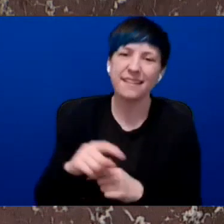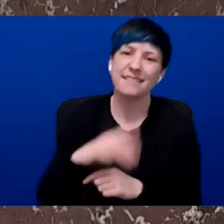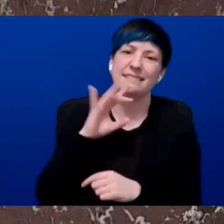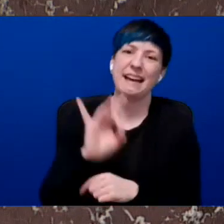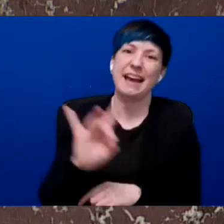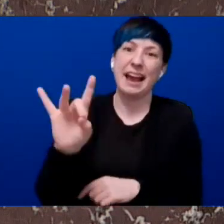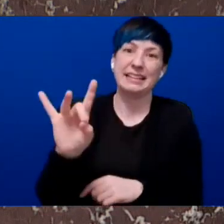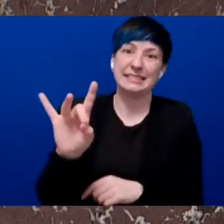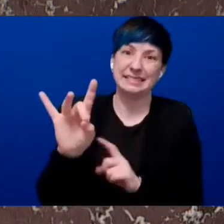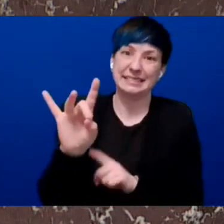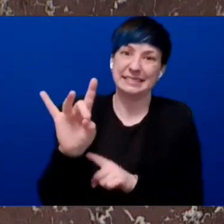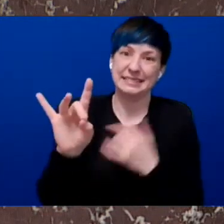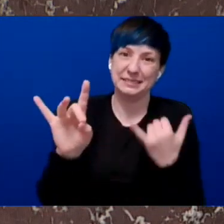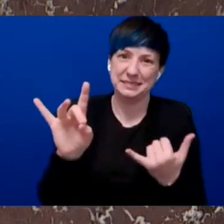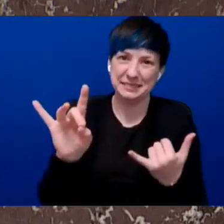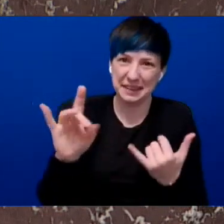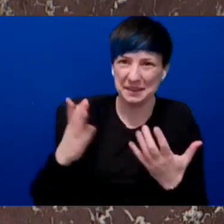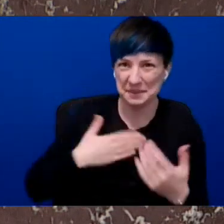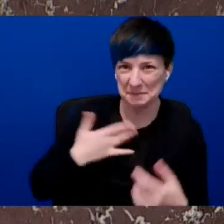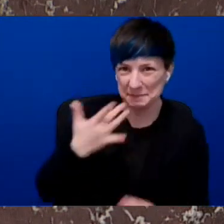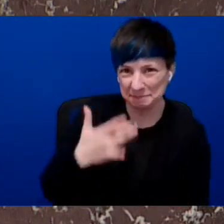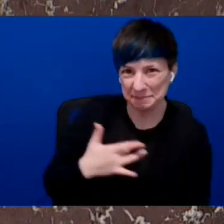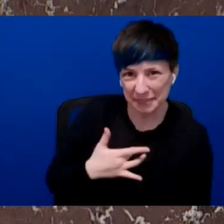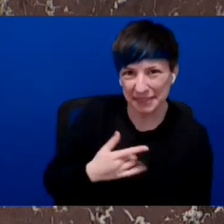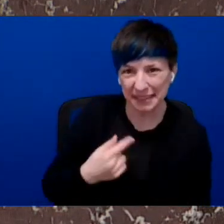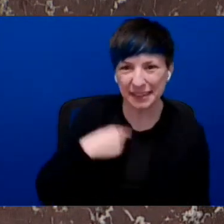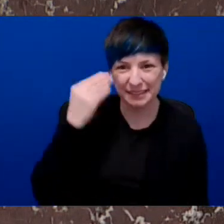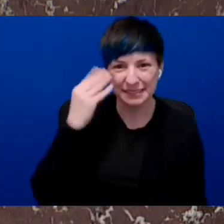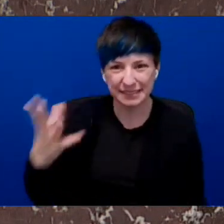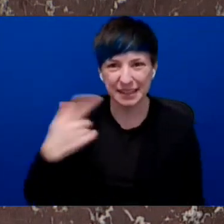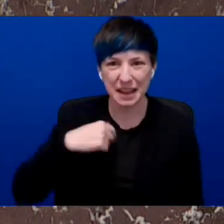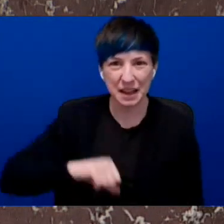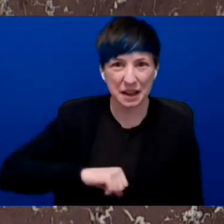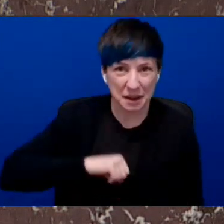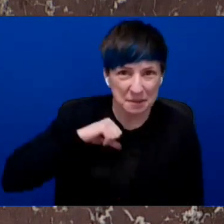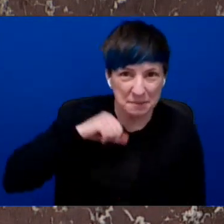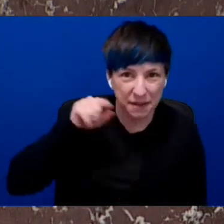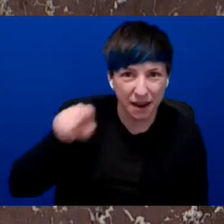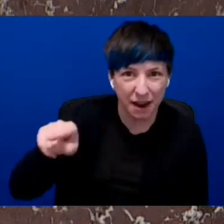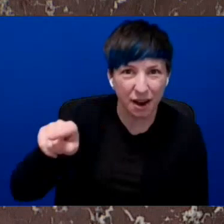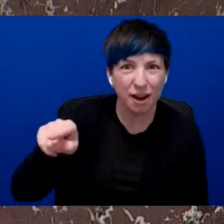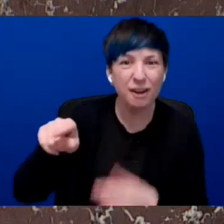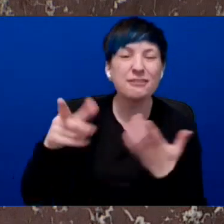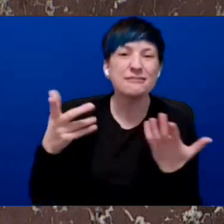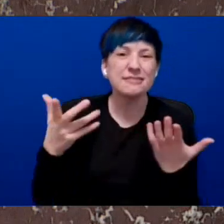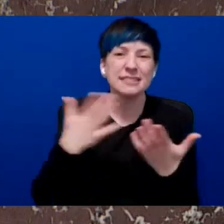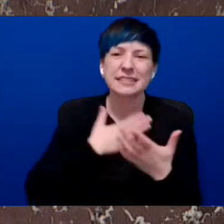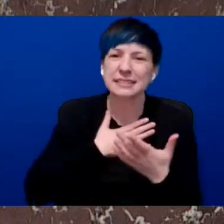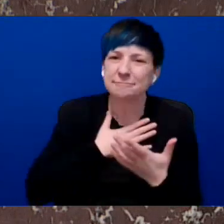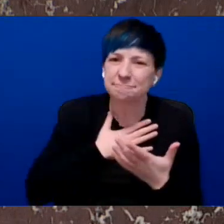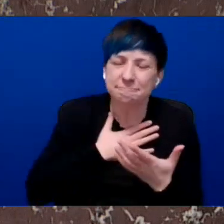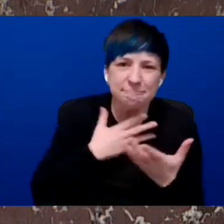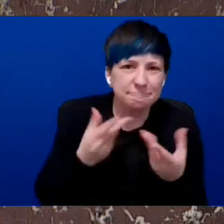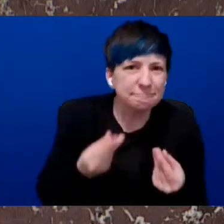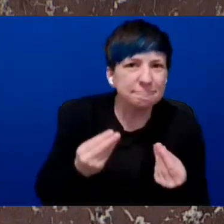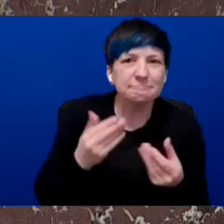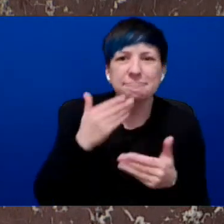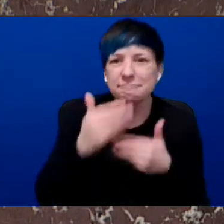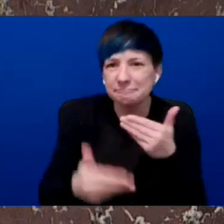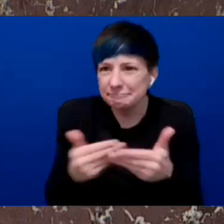happy birthday. I'm so proud of him. He's such a caring, thoughtful and very active boy. He's also my French tutor.